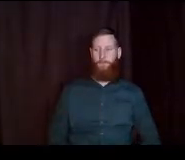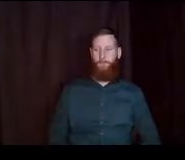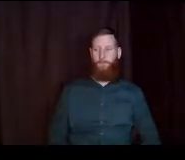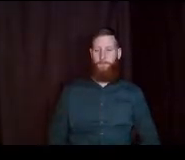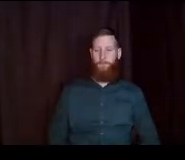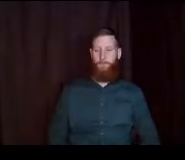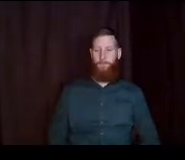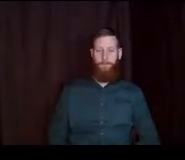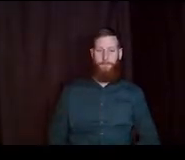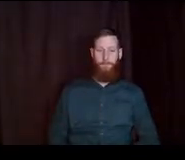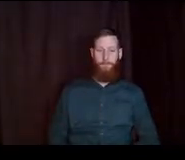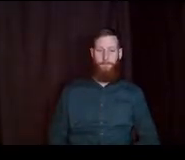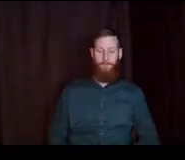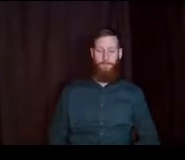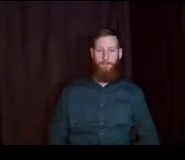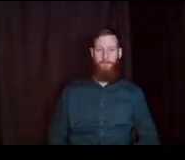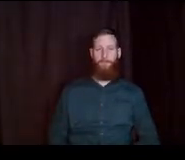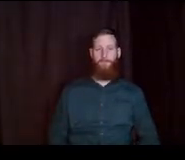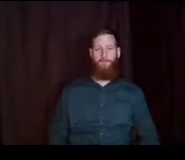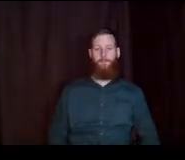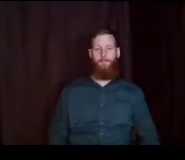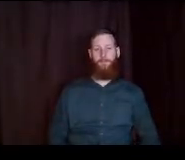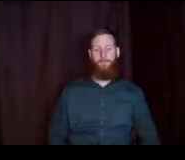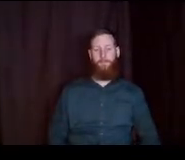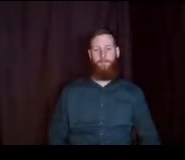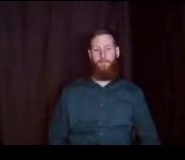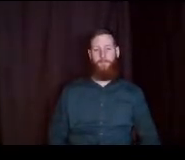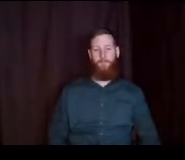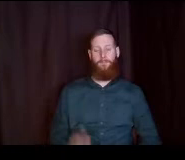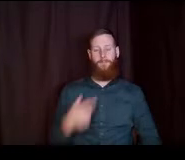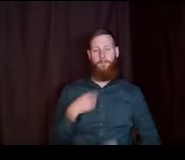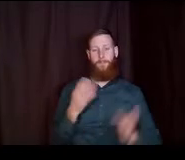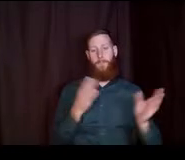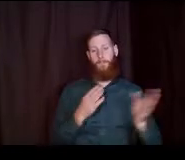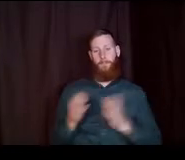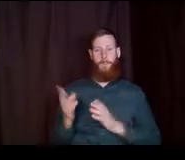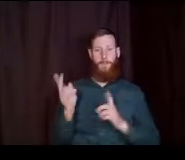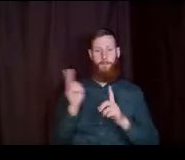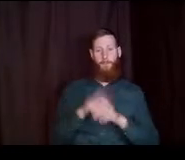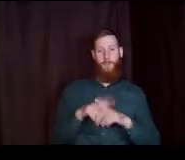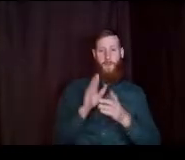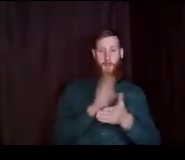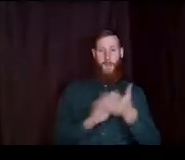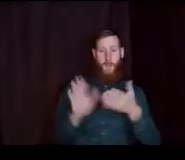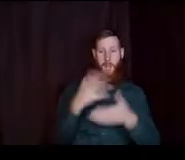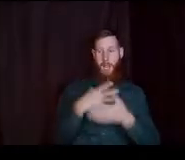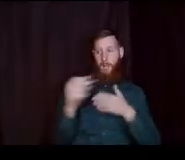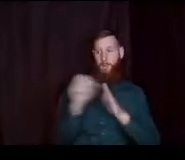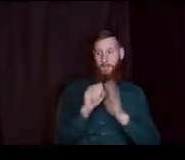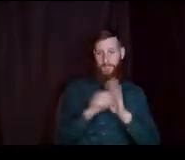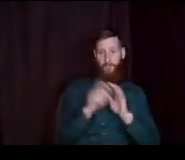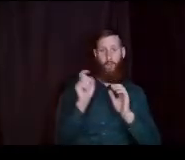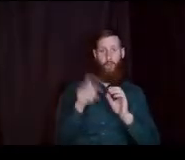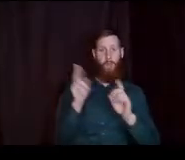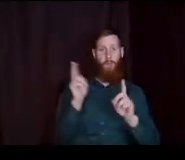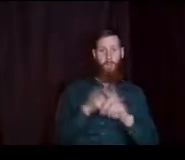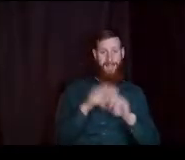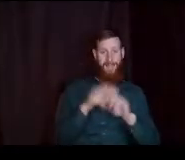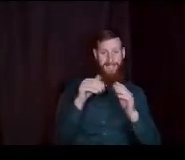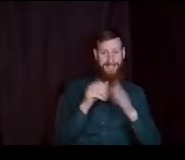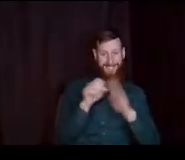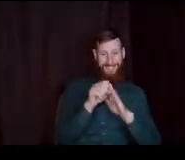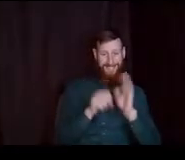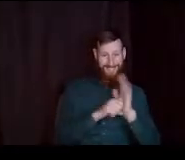if I am planning to apply. to go to college out of state. should I apply to in state scholarships? such as Seattle